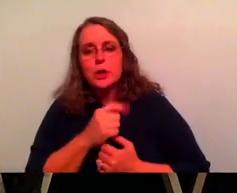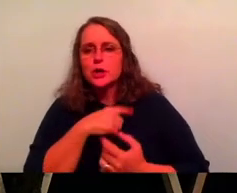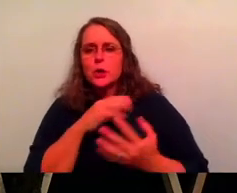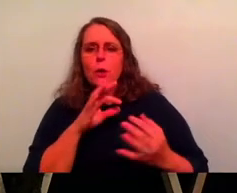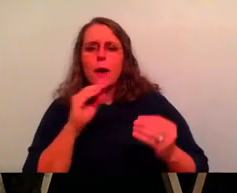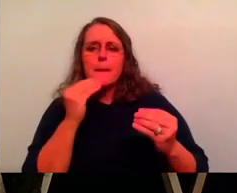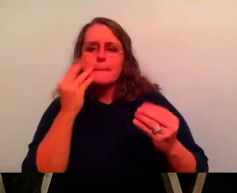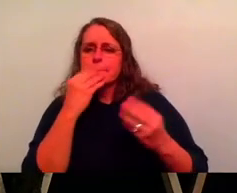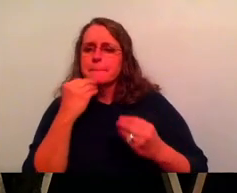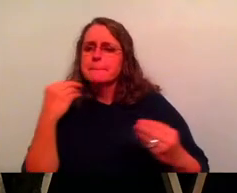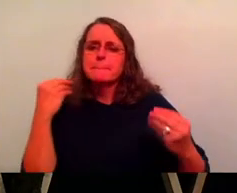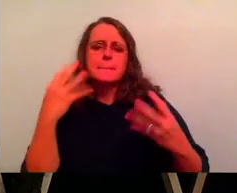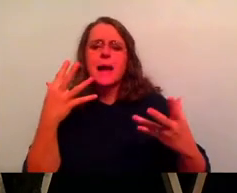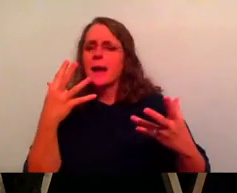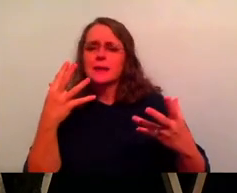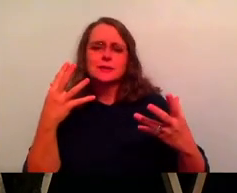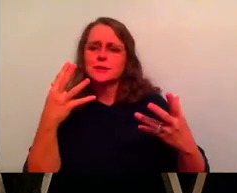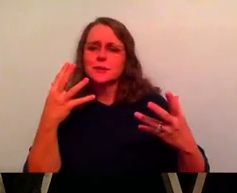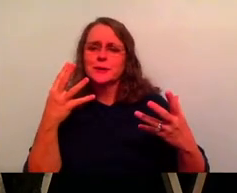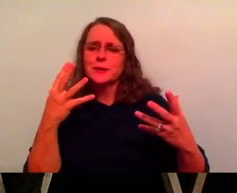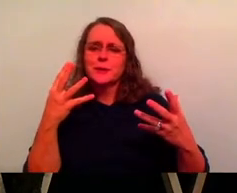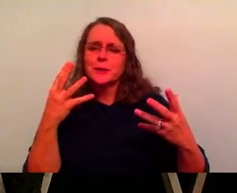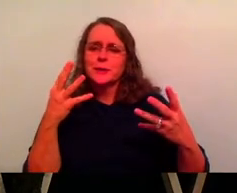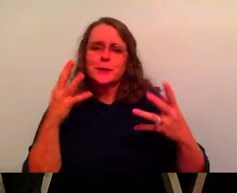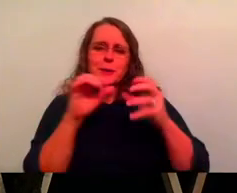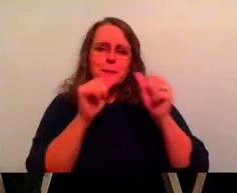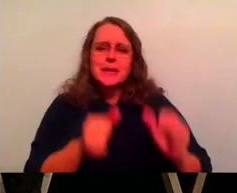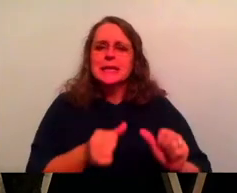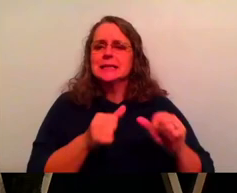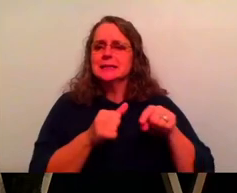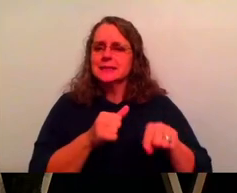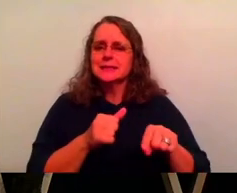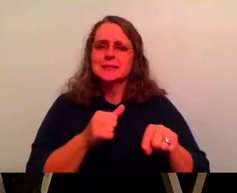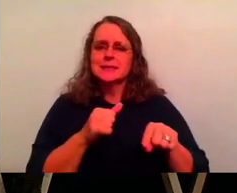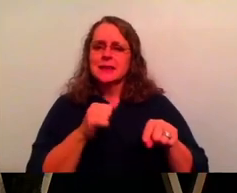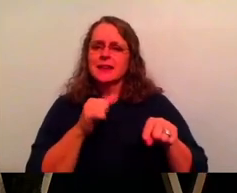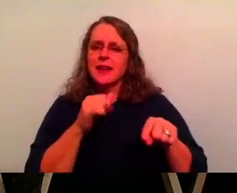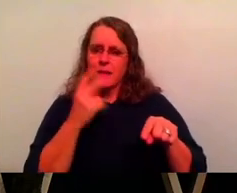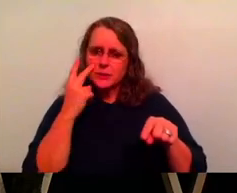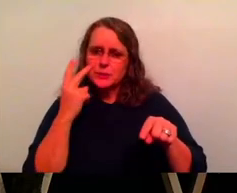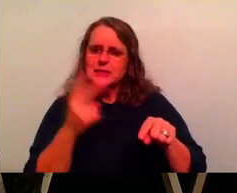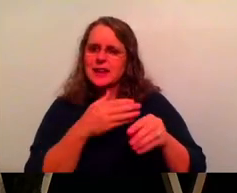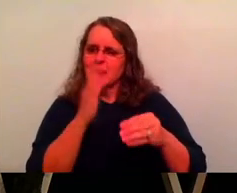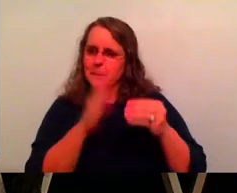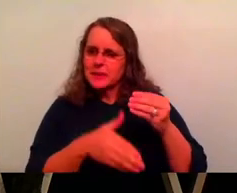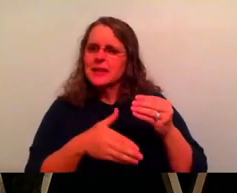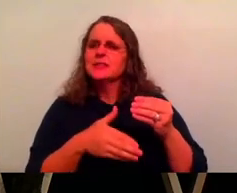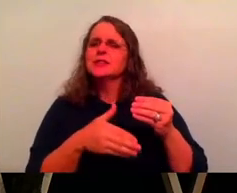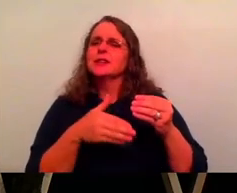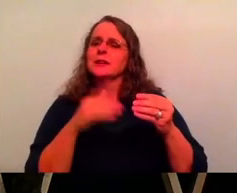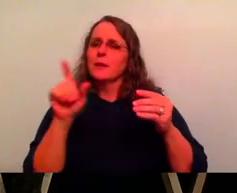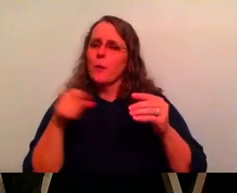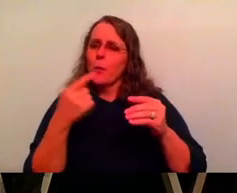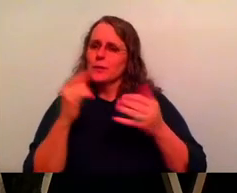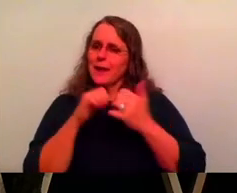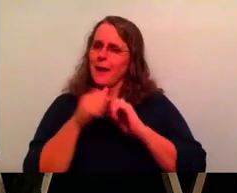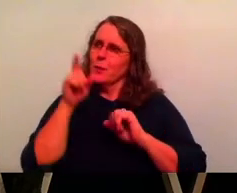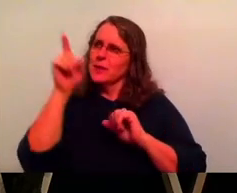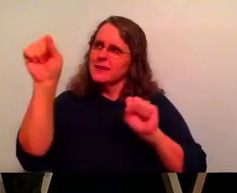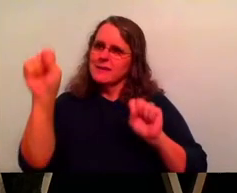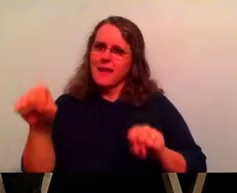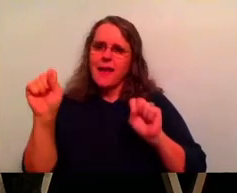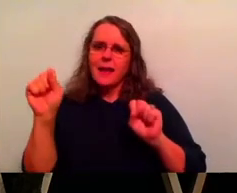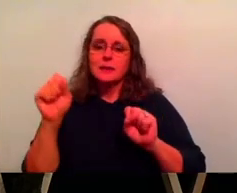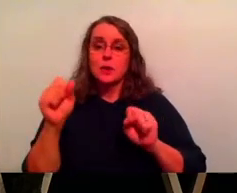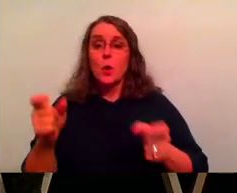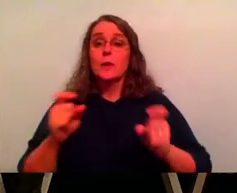love to see come to this beautiful fruition, to come to completion, um, in a way that only he can make it happen. Right? Again, he gives us our free will. He gives